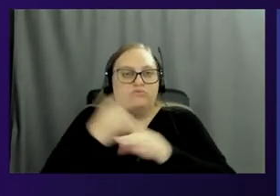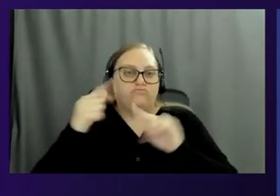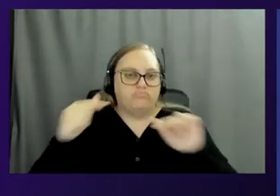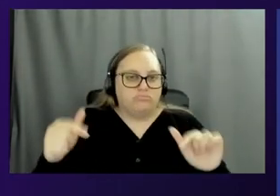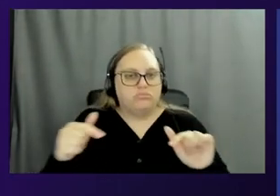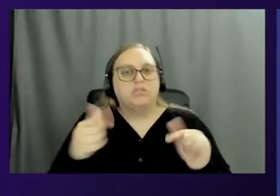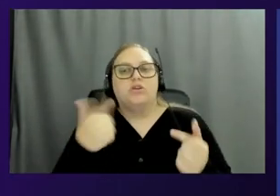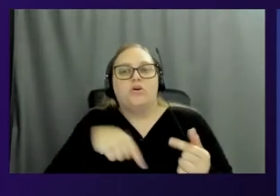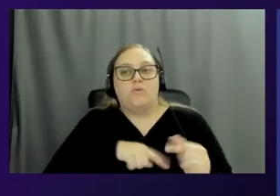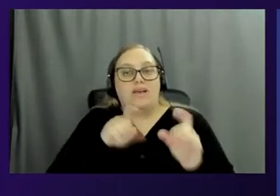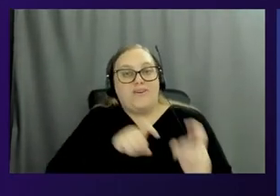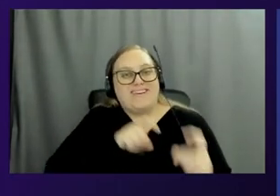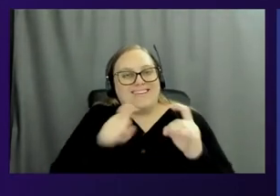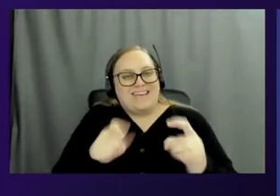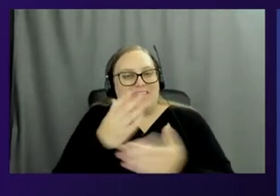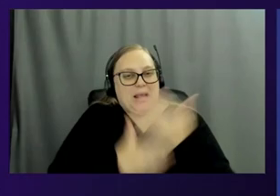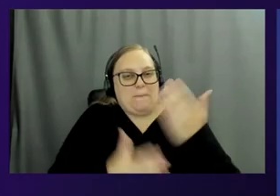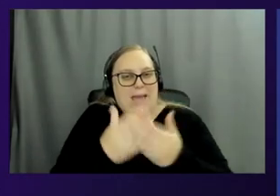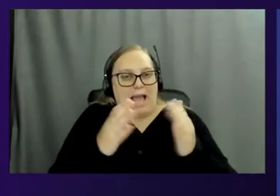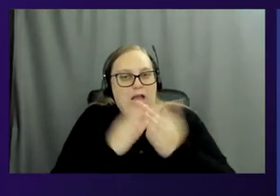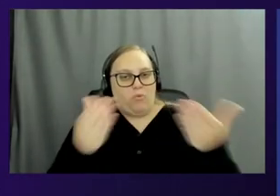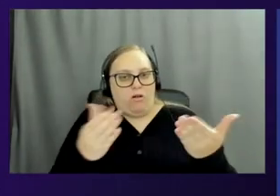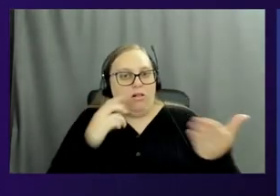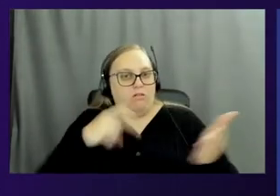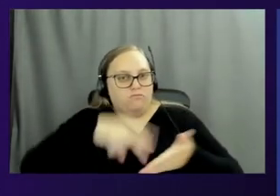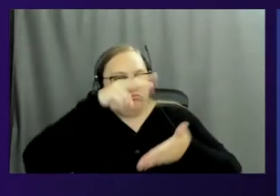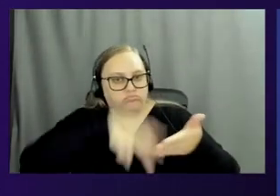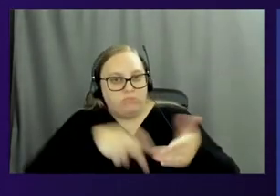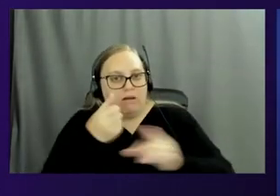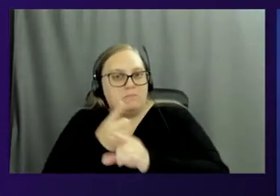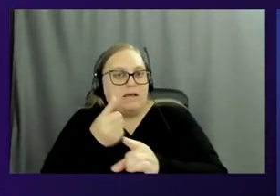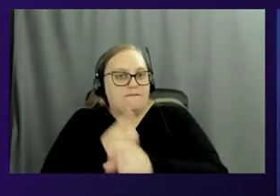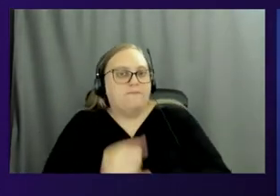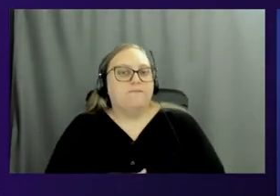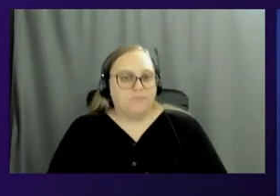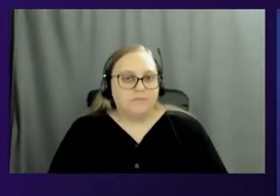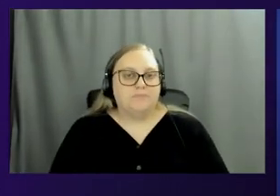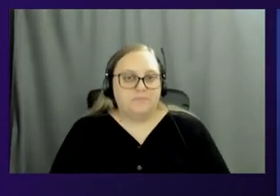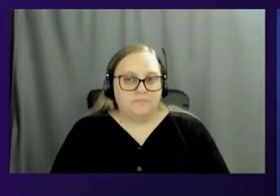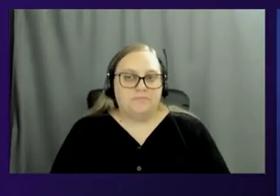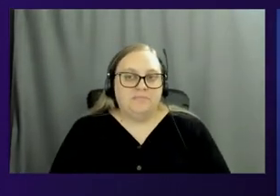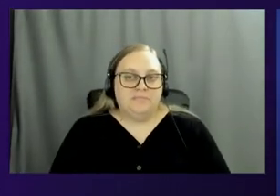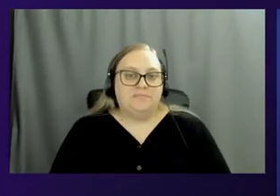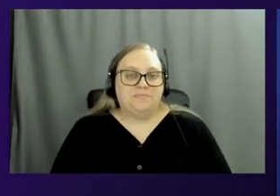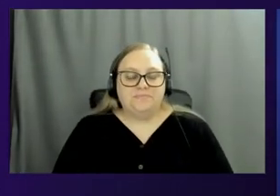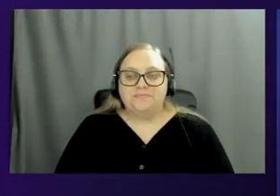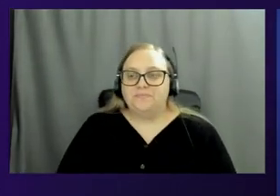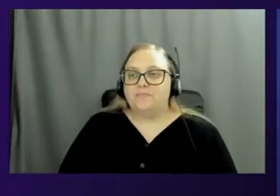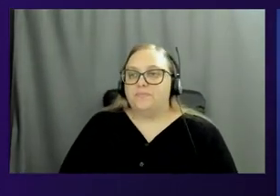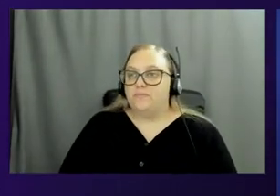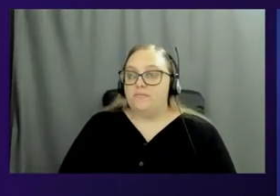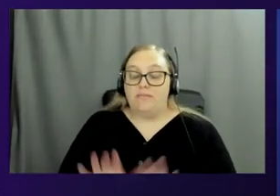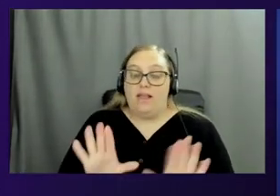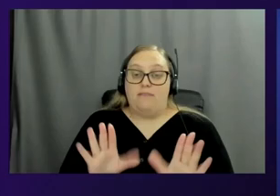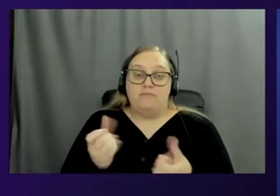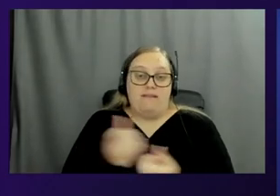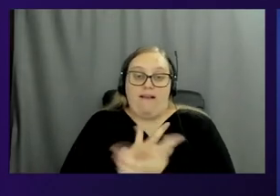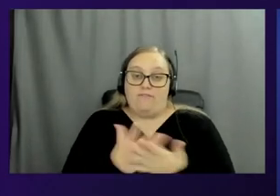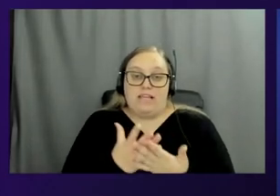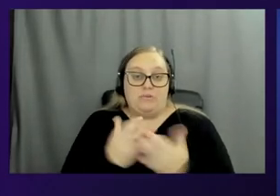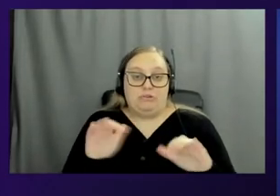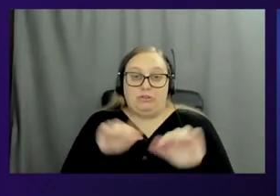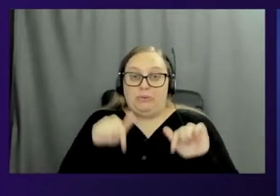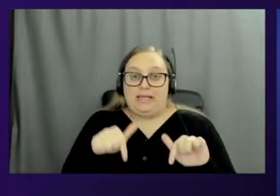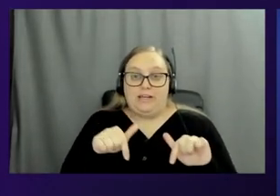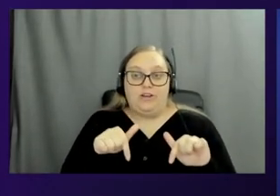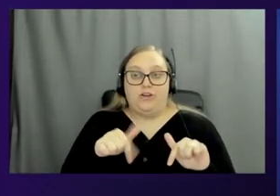the Lego manual, uh, for customers to do it. Yeah. Do you have anything? Yeah, anything? everything, everything we do here at AWS, we